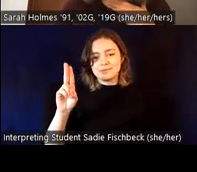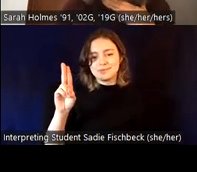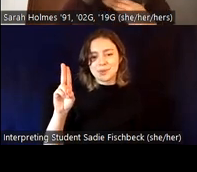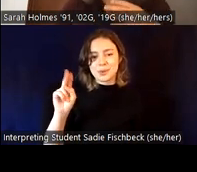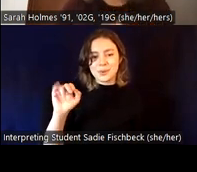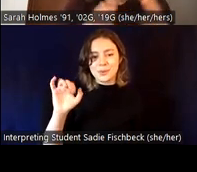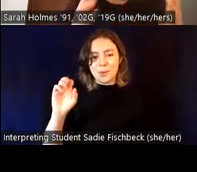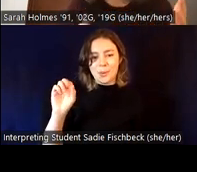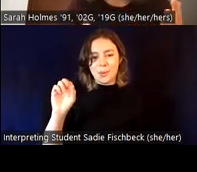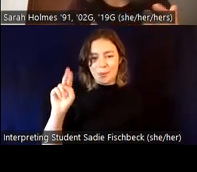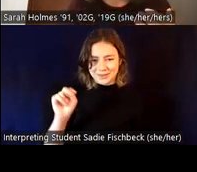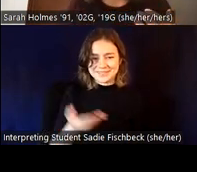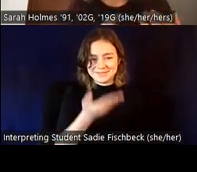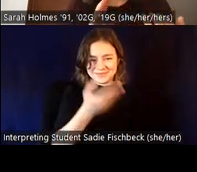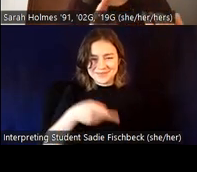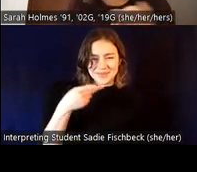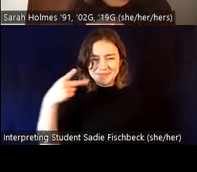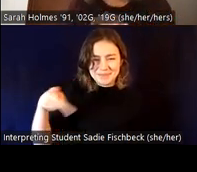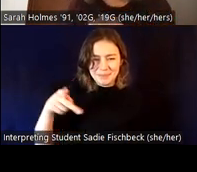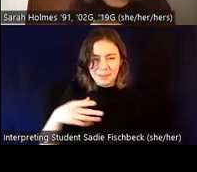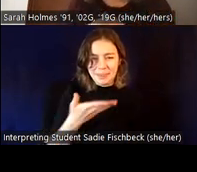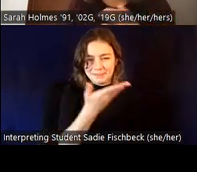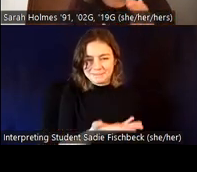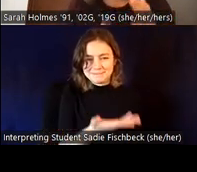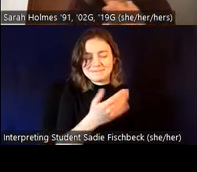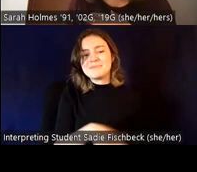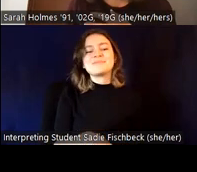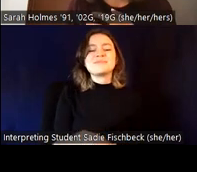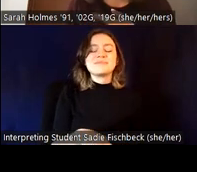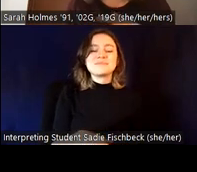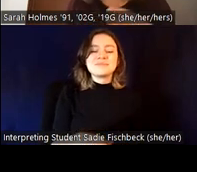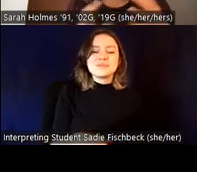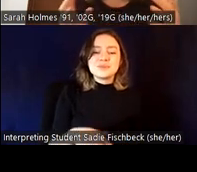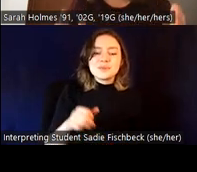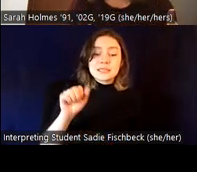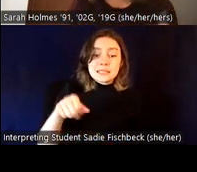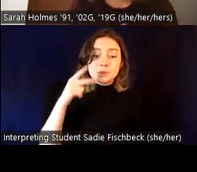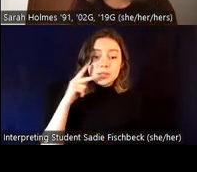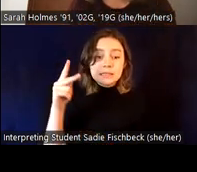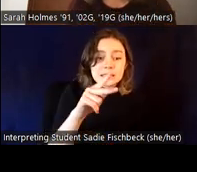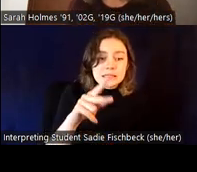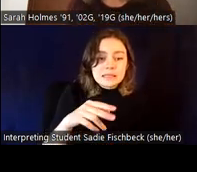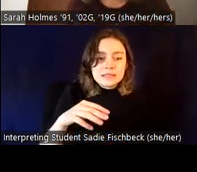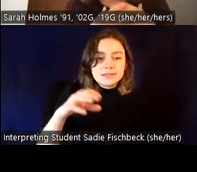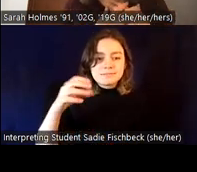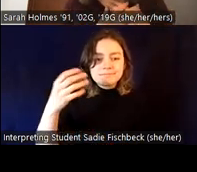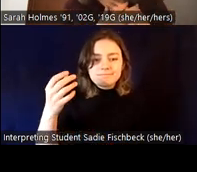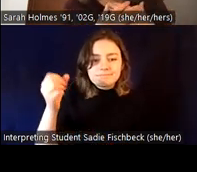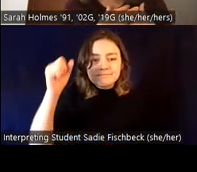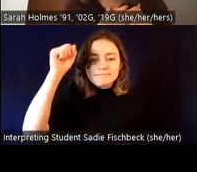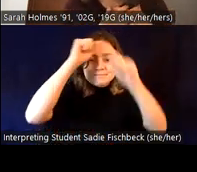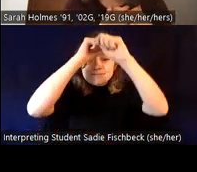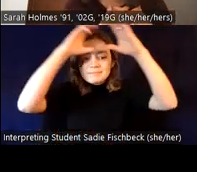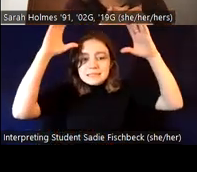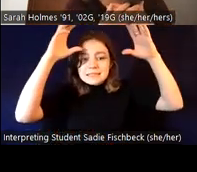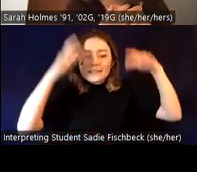cartoon that still embodies this sex assigned at birth, gender identity, gender expression, and then the two hearts,